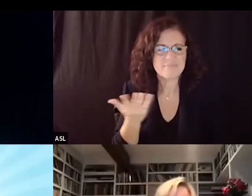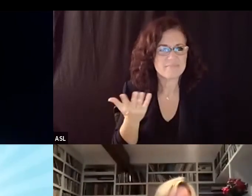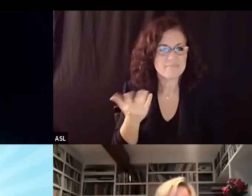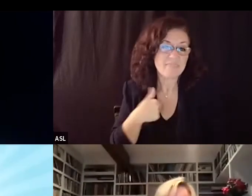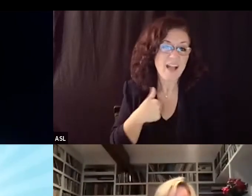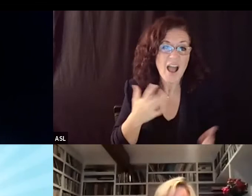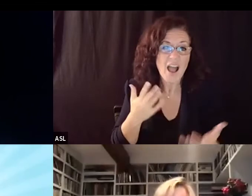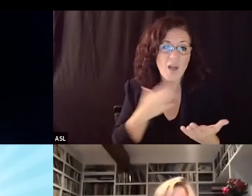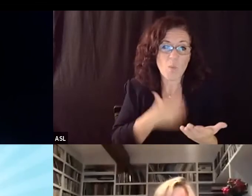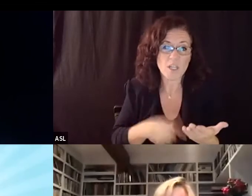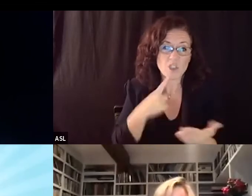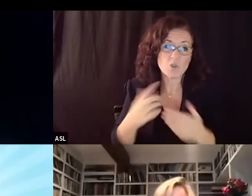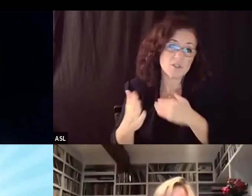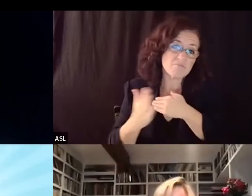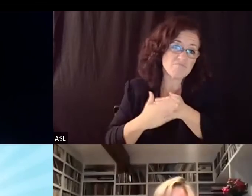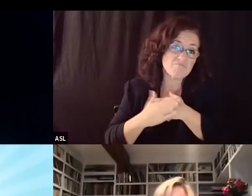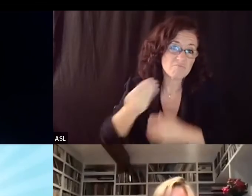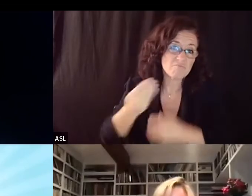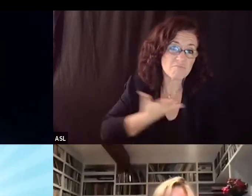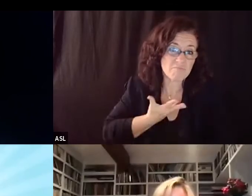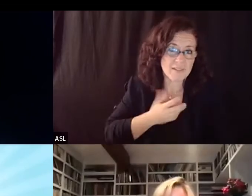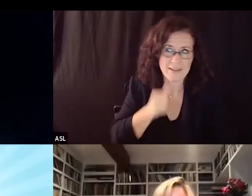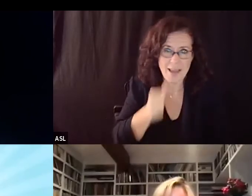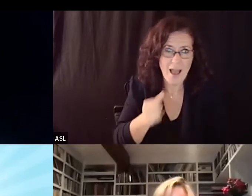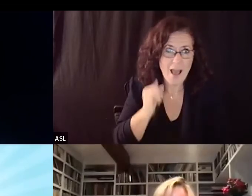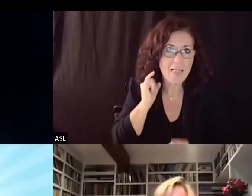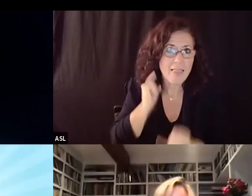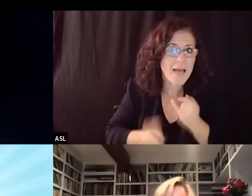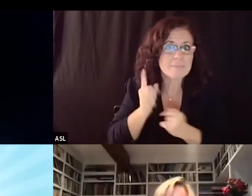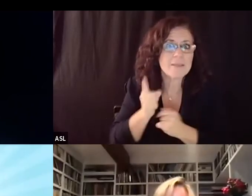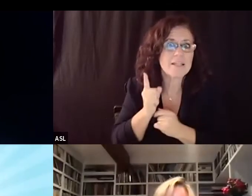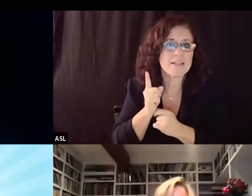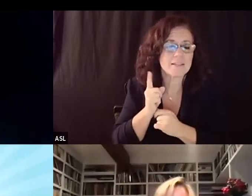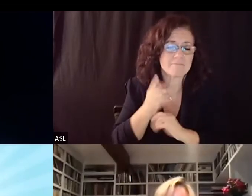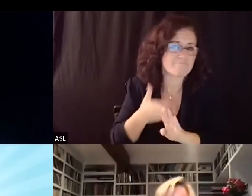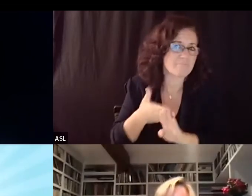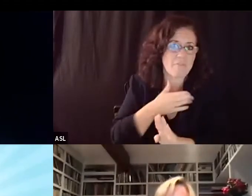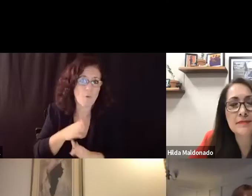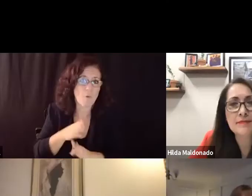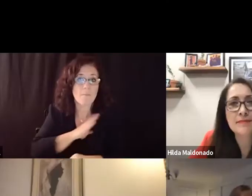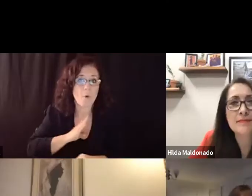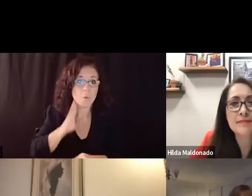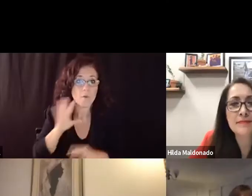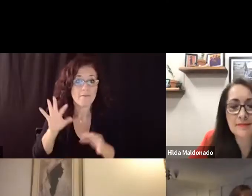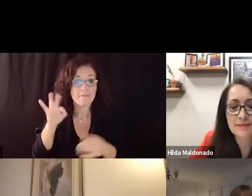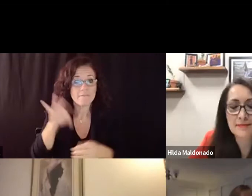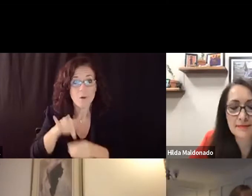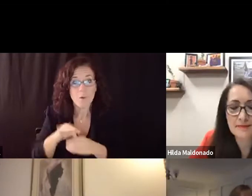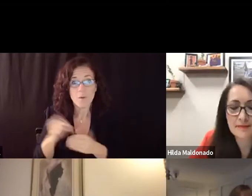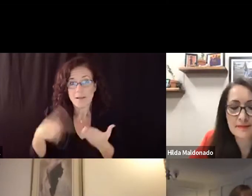notification on this rather than one week before the board is going to have a vote on it thank you very much